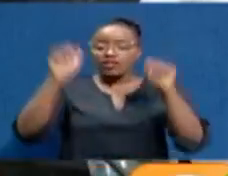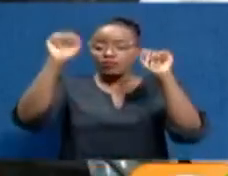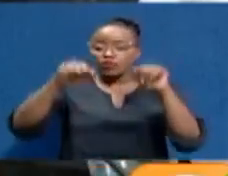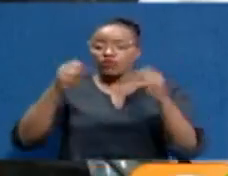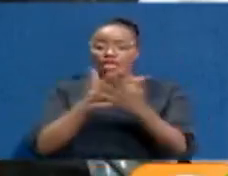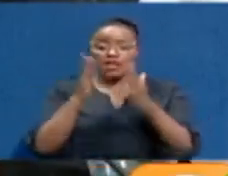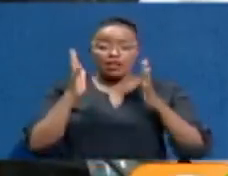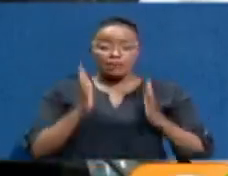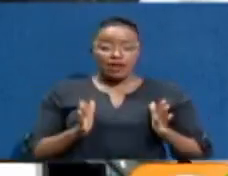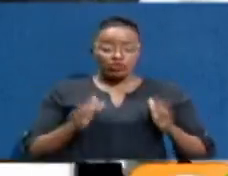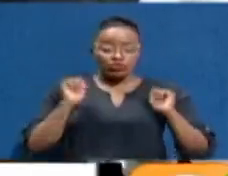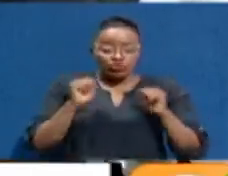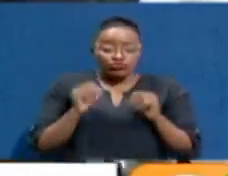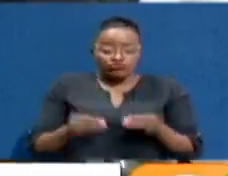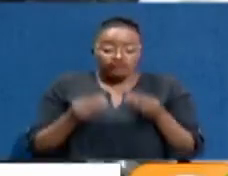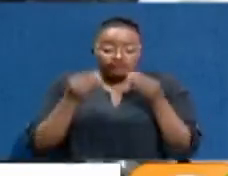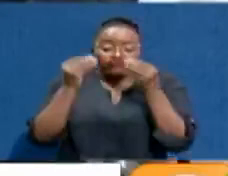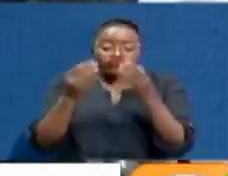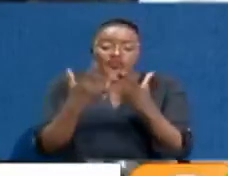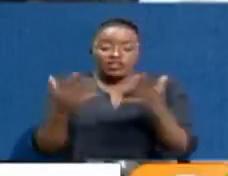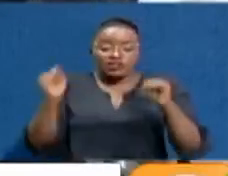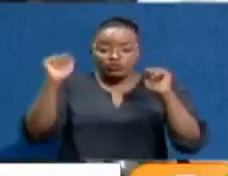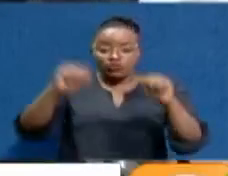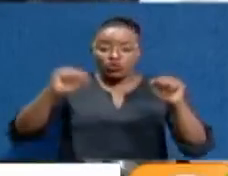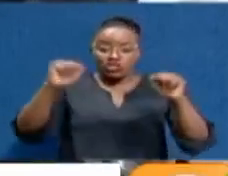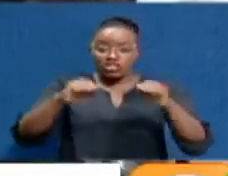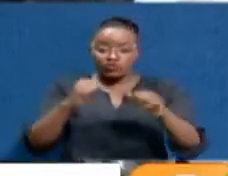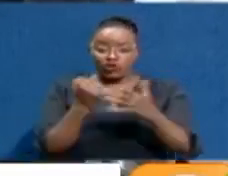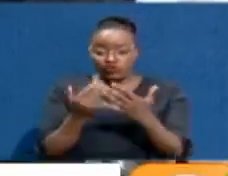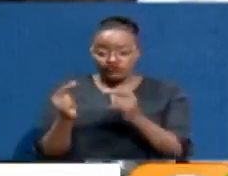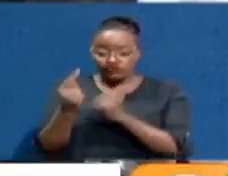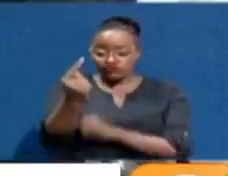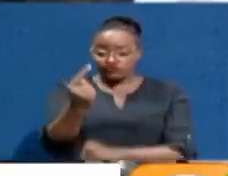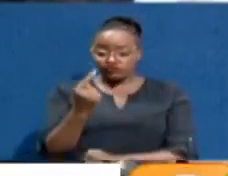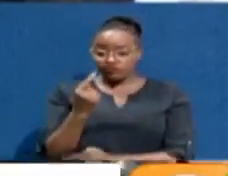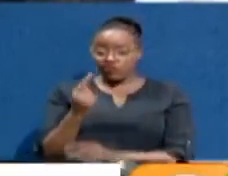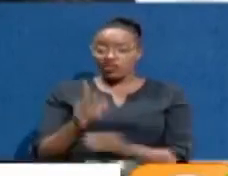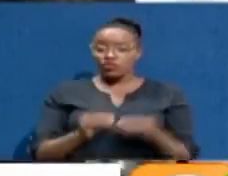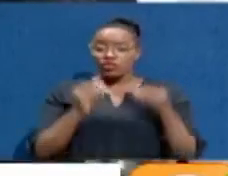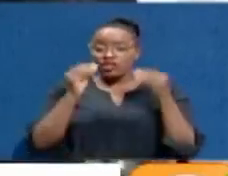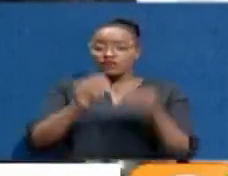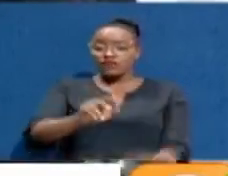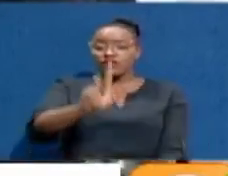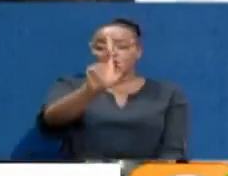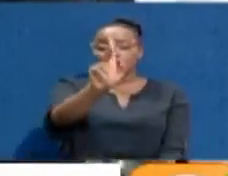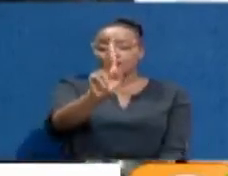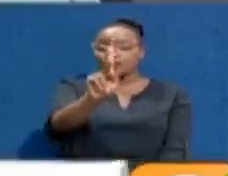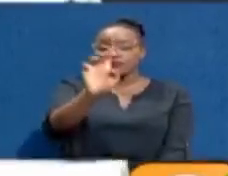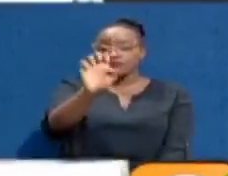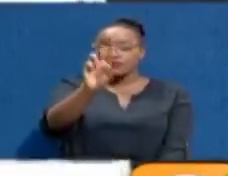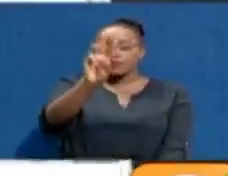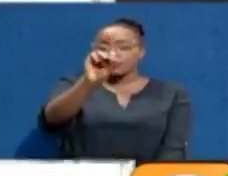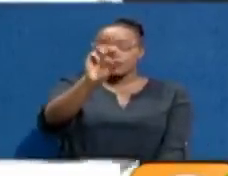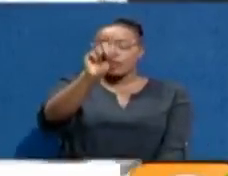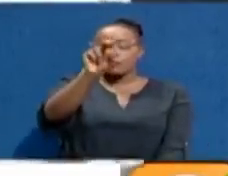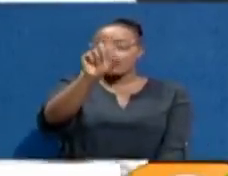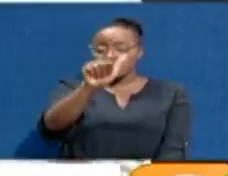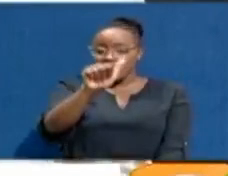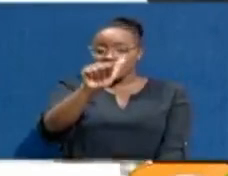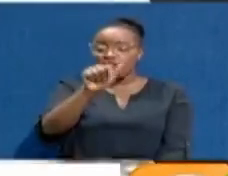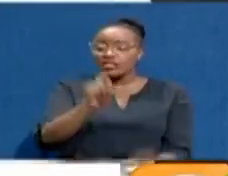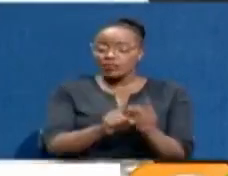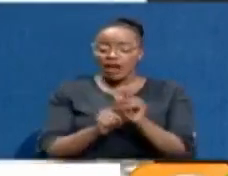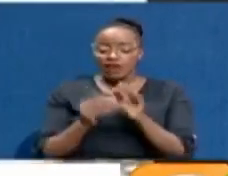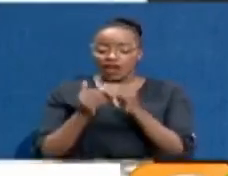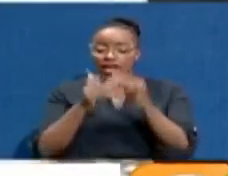anyone who can be able to supply these items, please do come forward. Kemsah never did. There was even the guideline